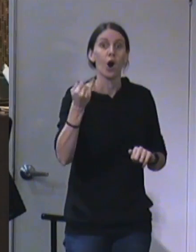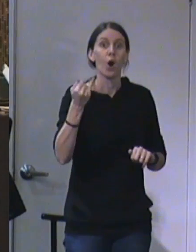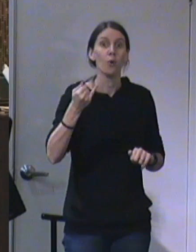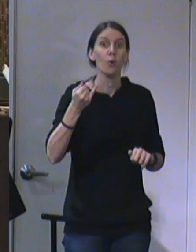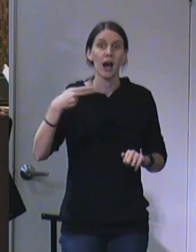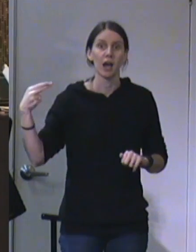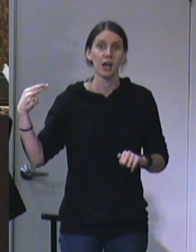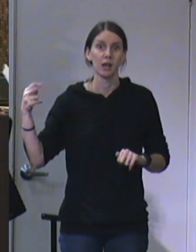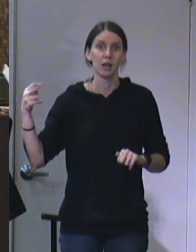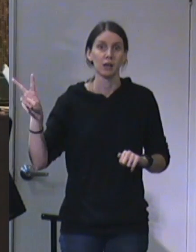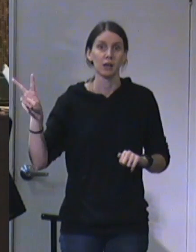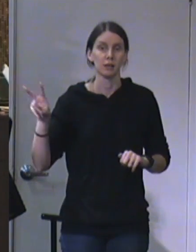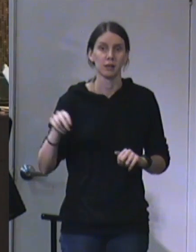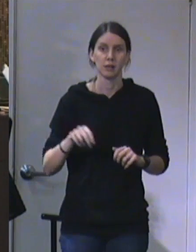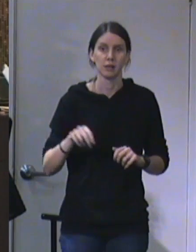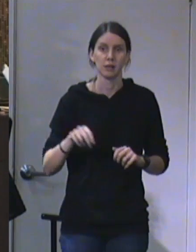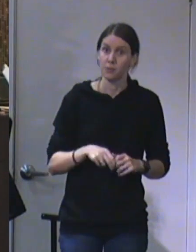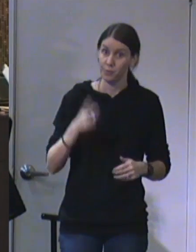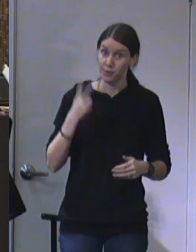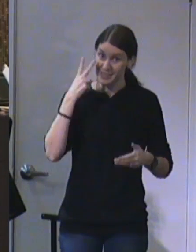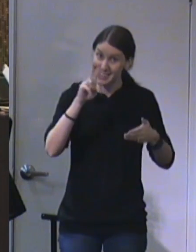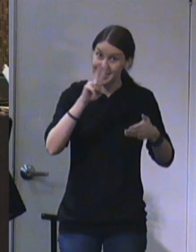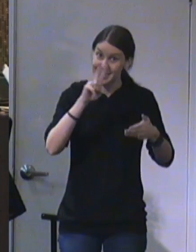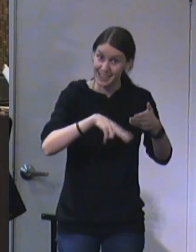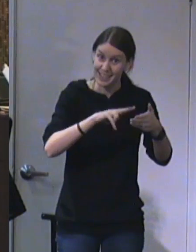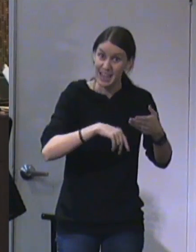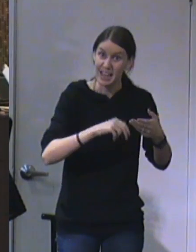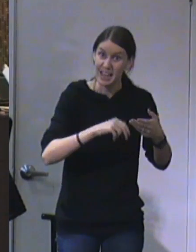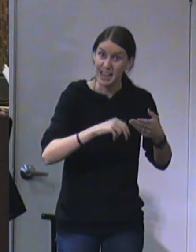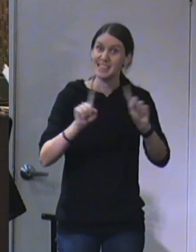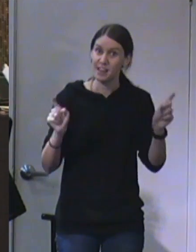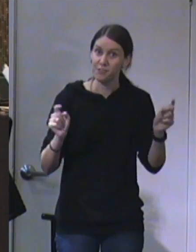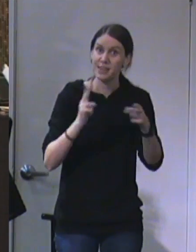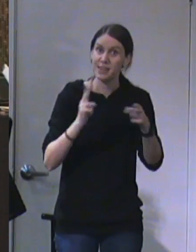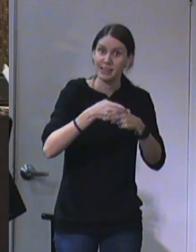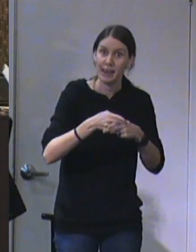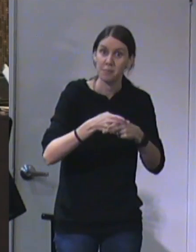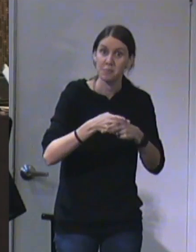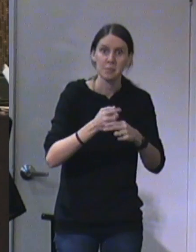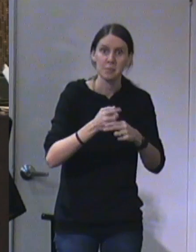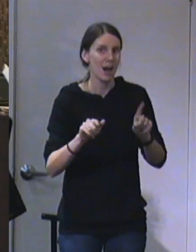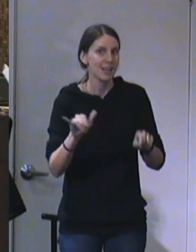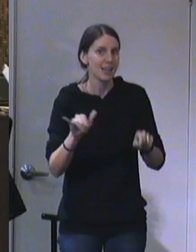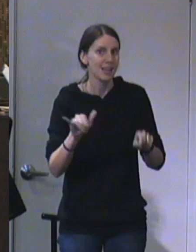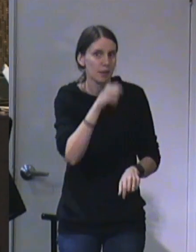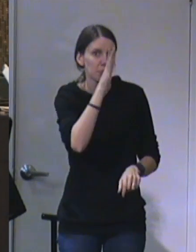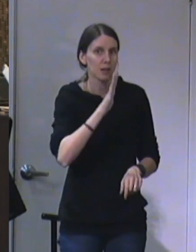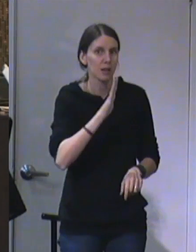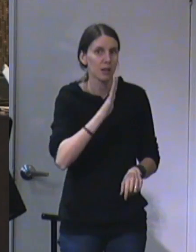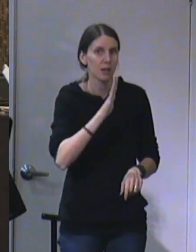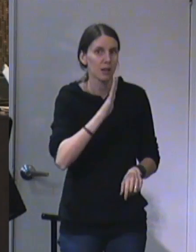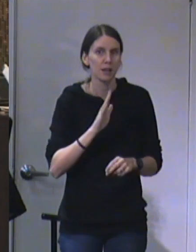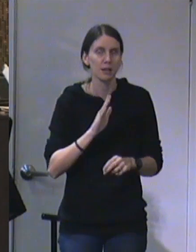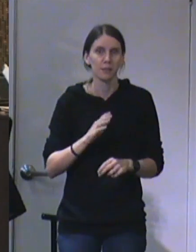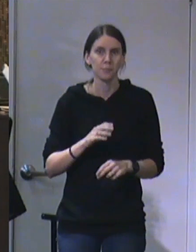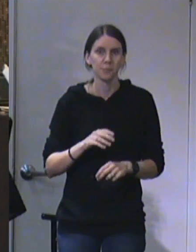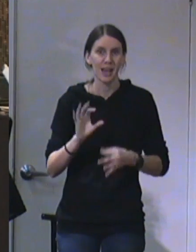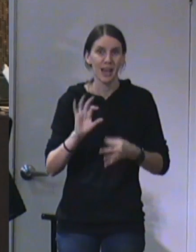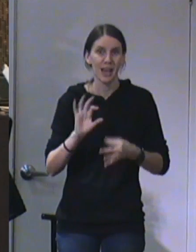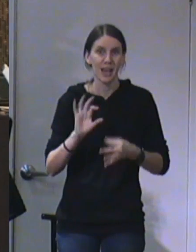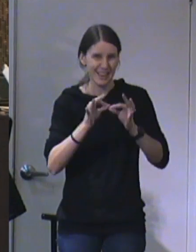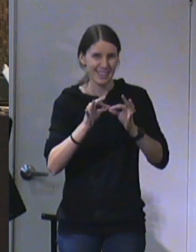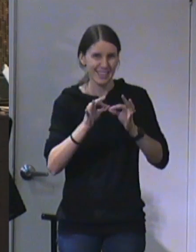self-existent God. We are to see different aspects of who He is, even the way the